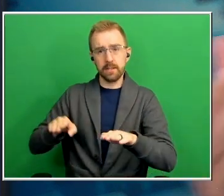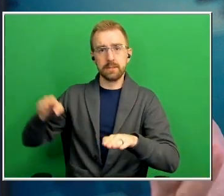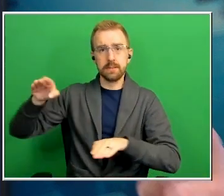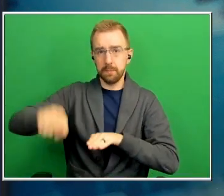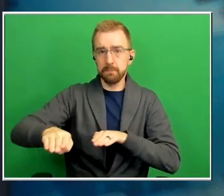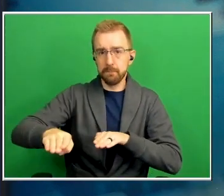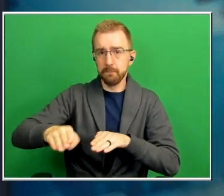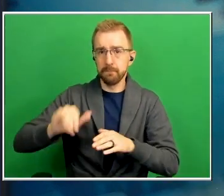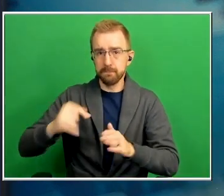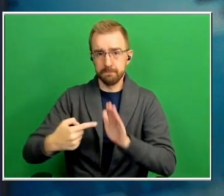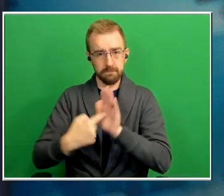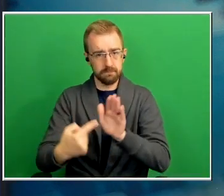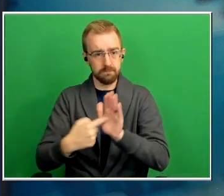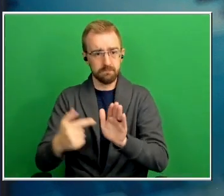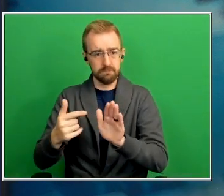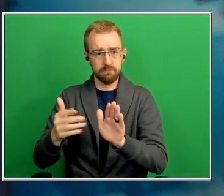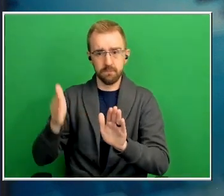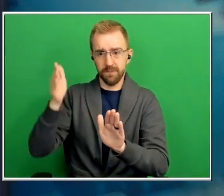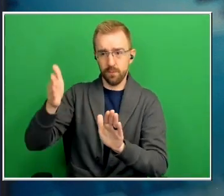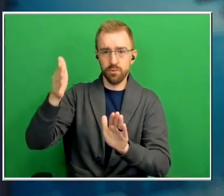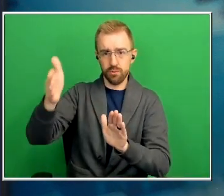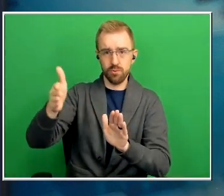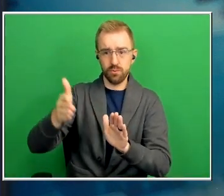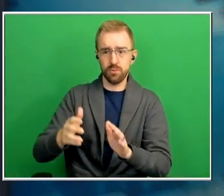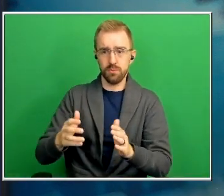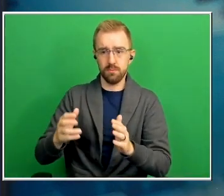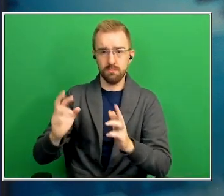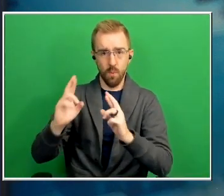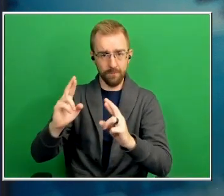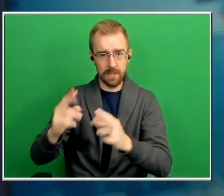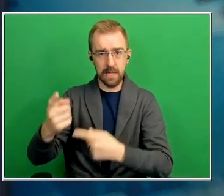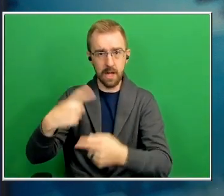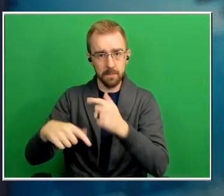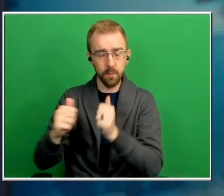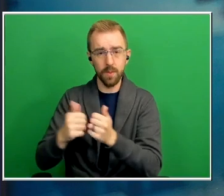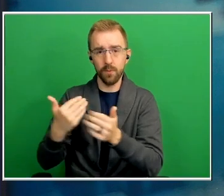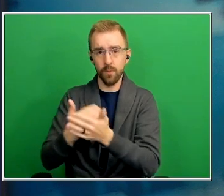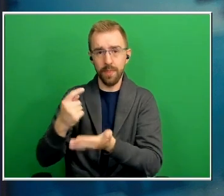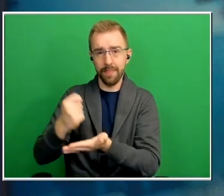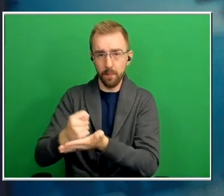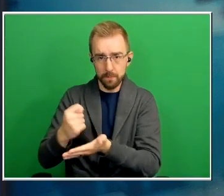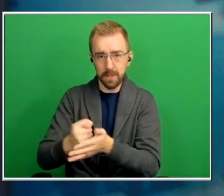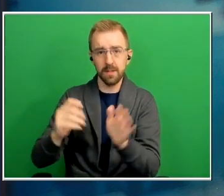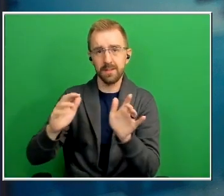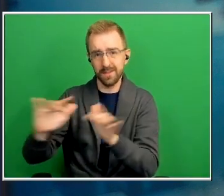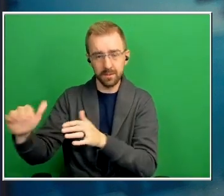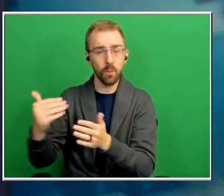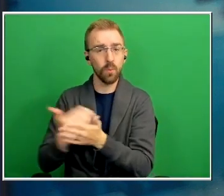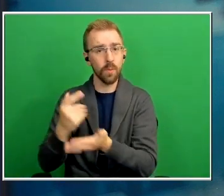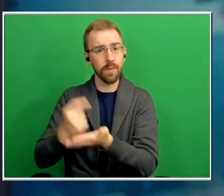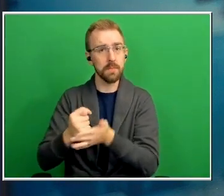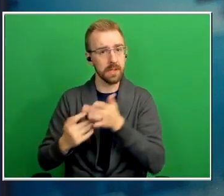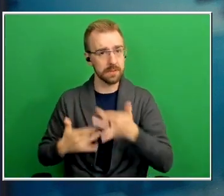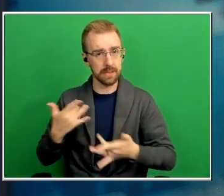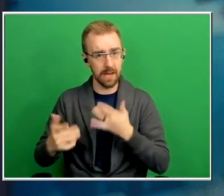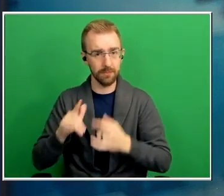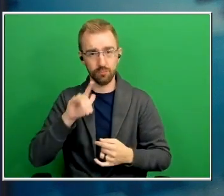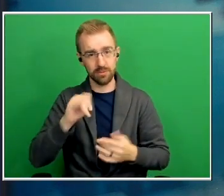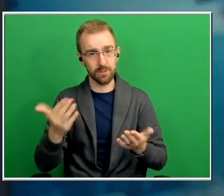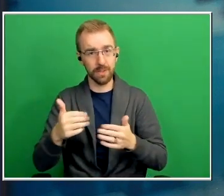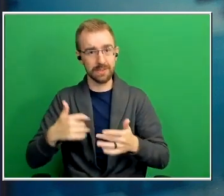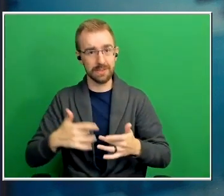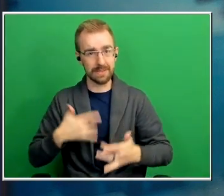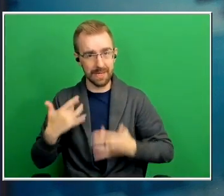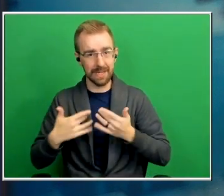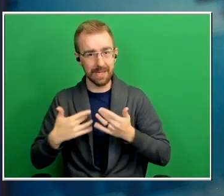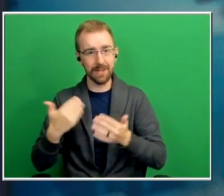the future that hope to come in terms of new therapies so the new therapies are exciting but the other thing that's really exciting is the new diagnostics